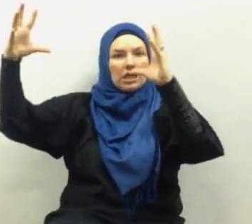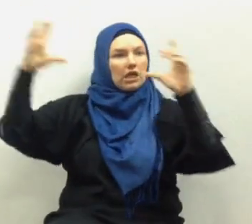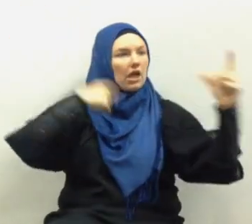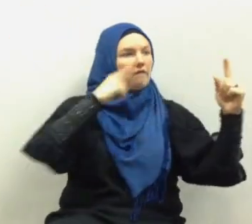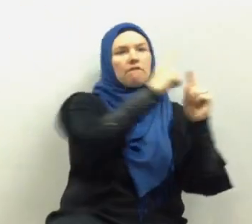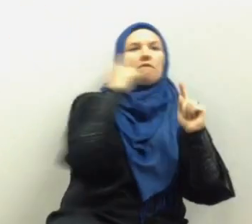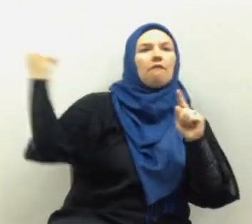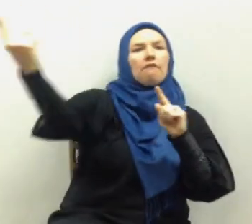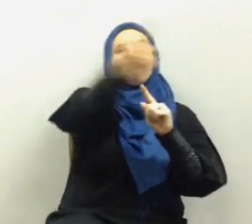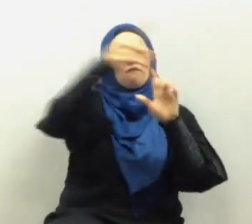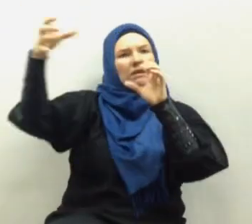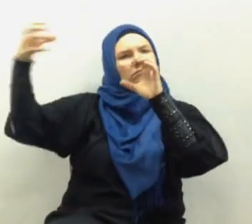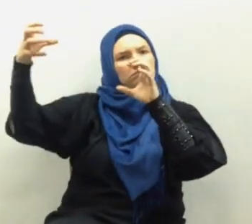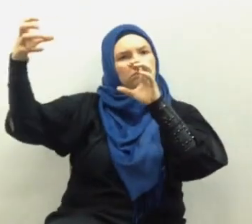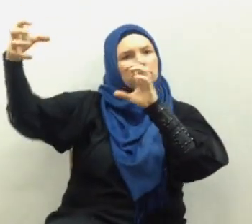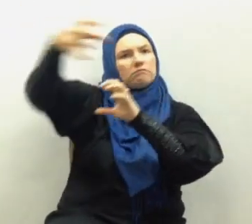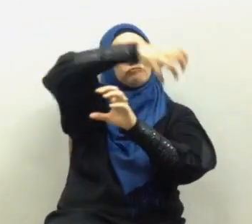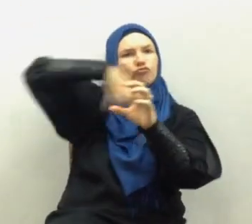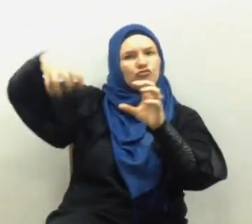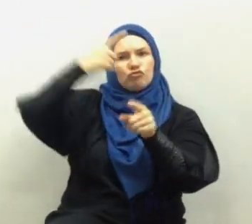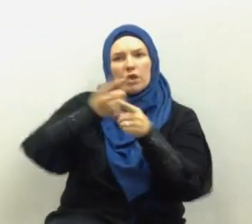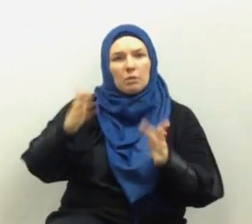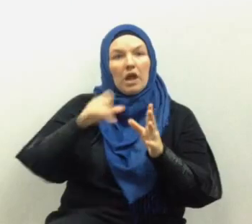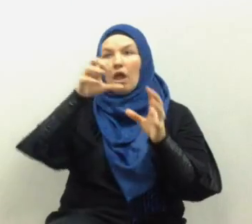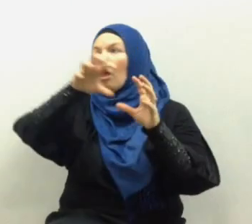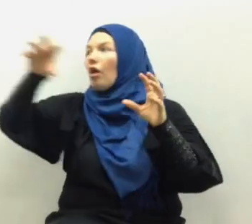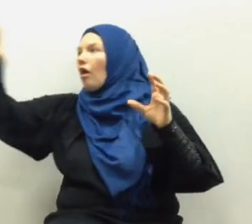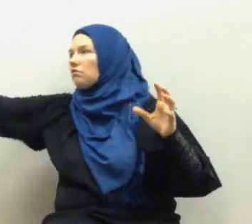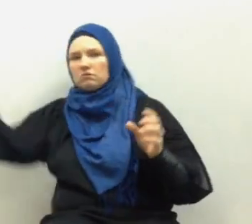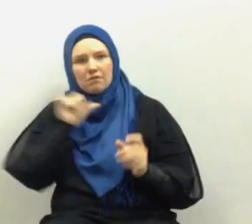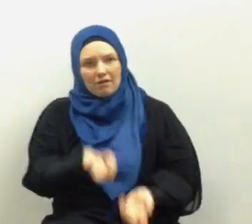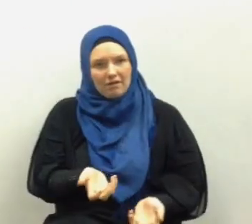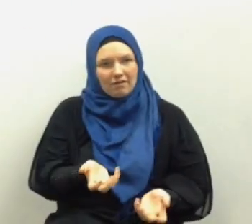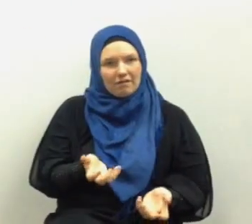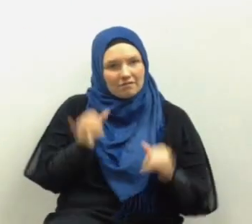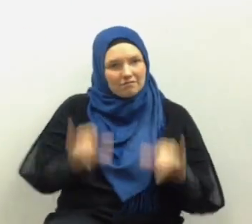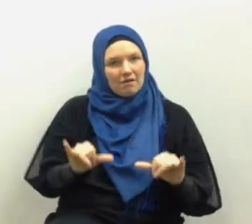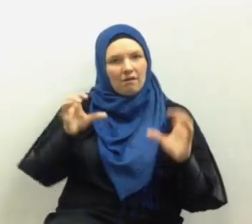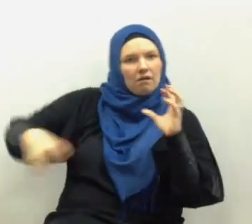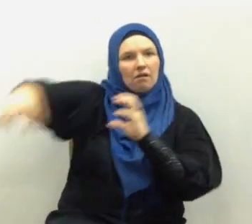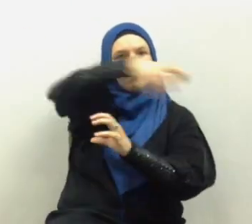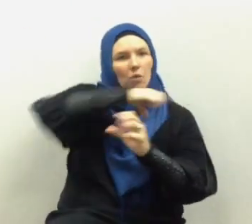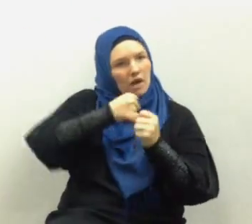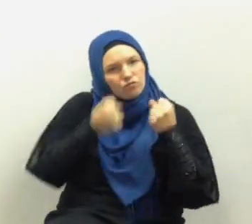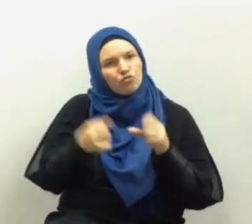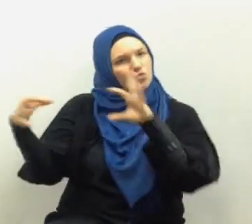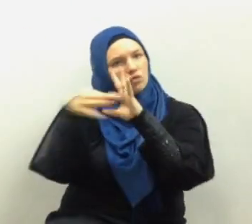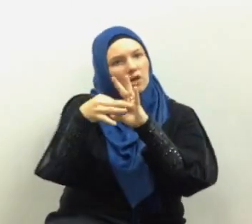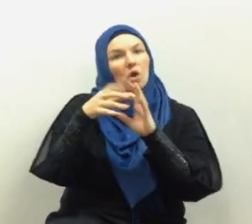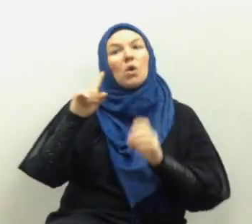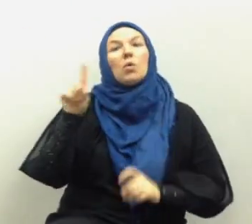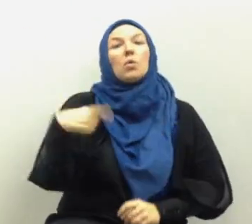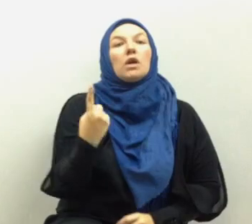orbit and it runs in that orbit constantly so we are the